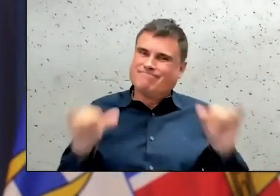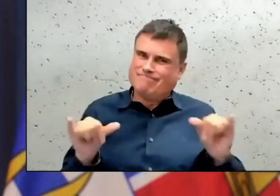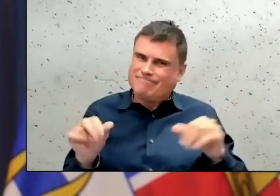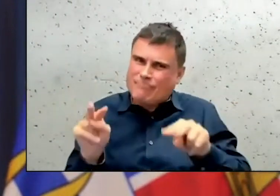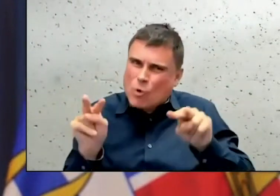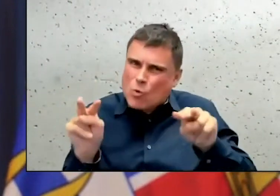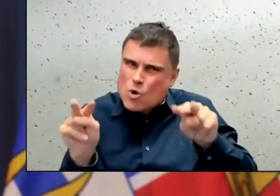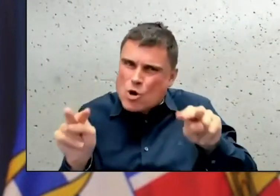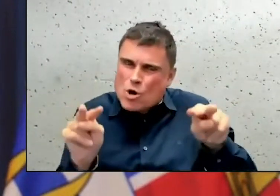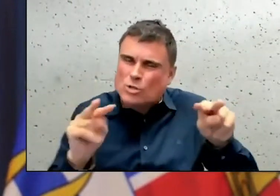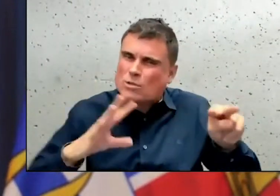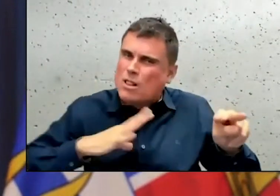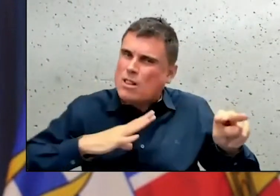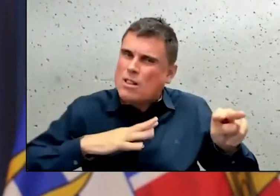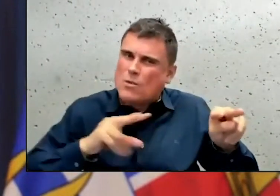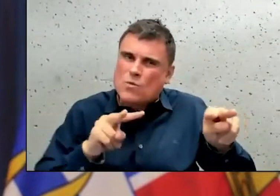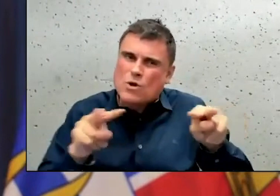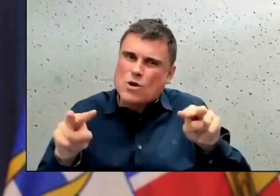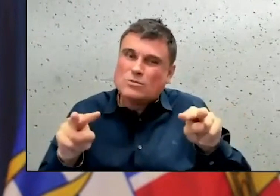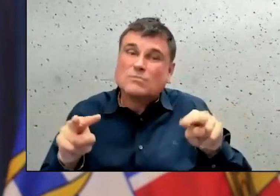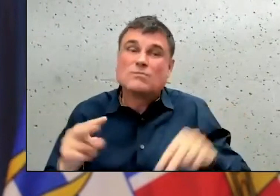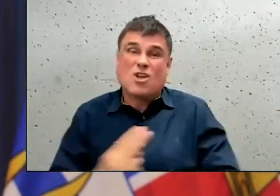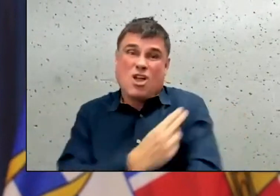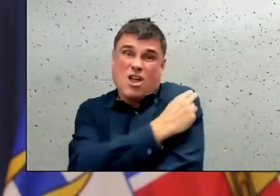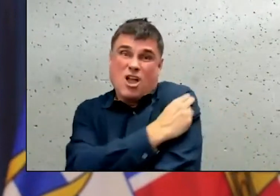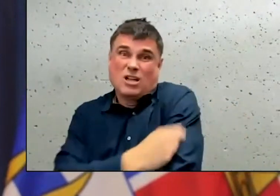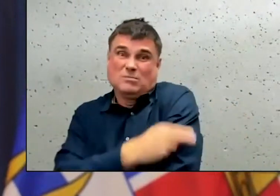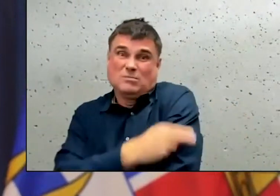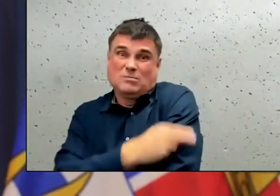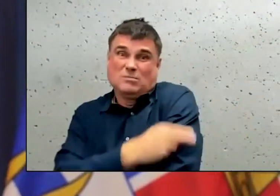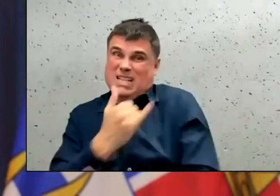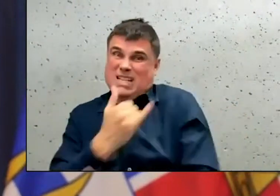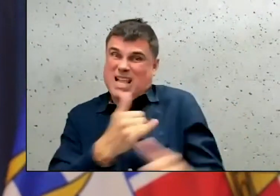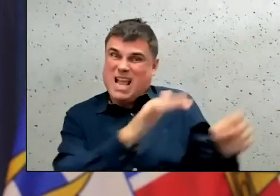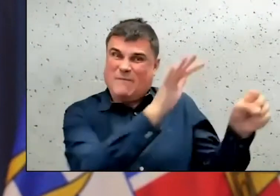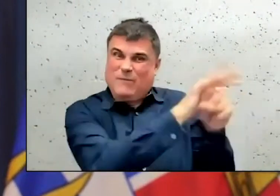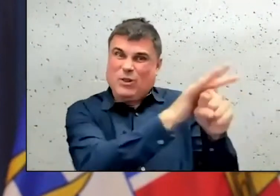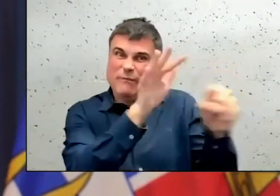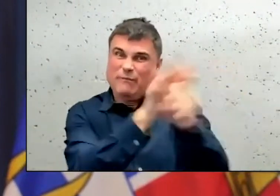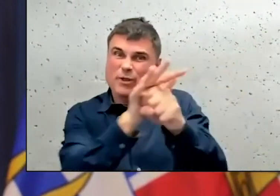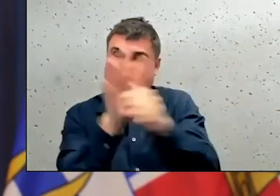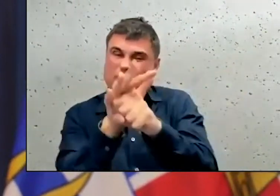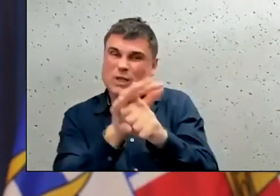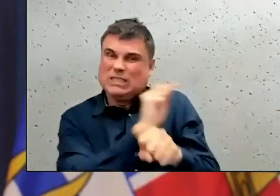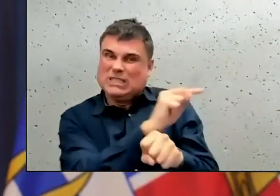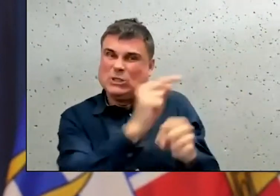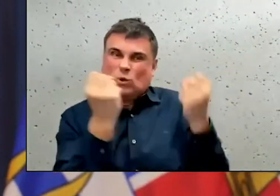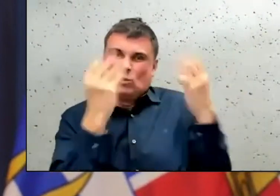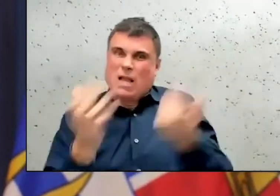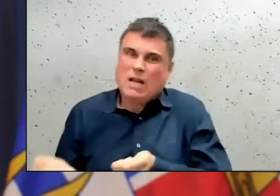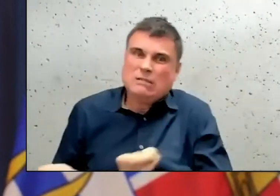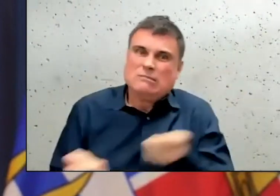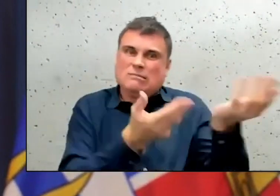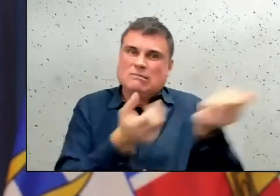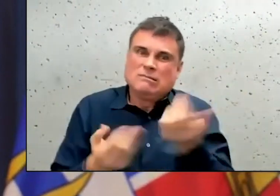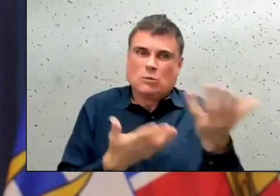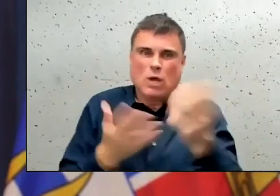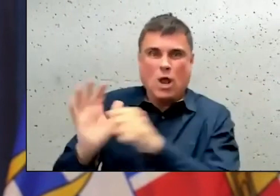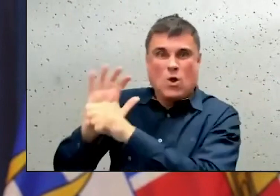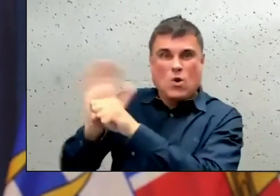our health system is stretched. We know that the hospitalizations are high with COVID and some of that is supporting